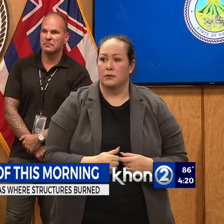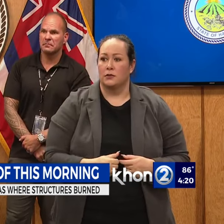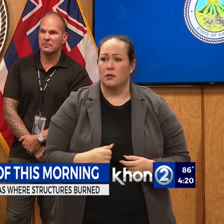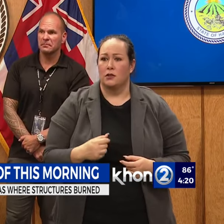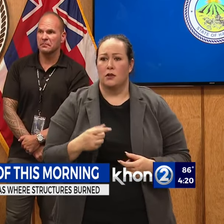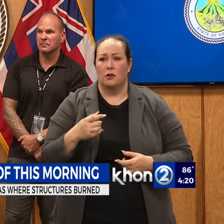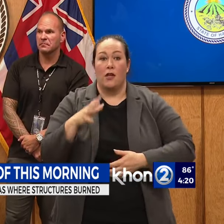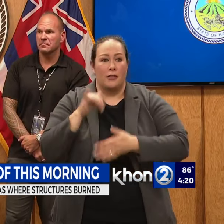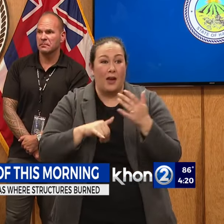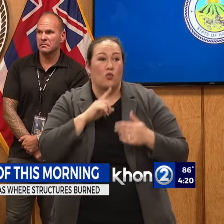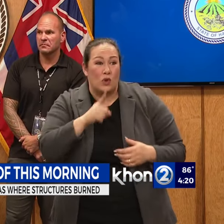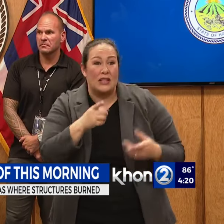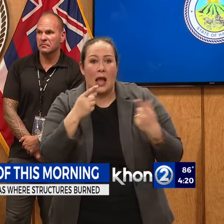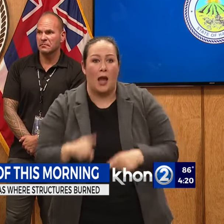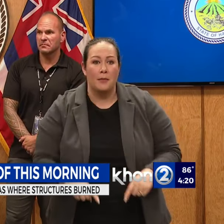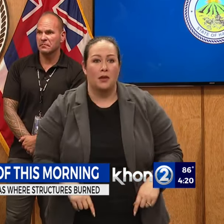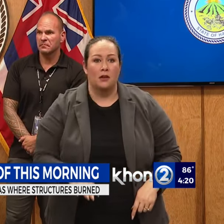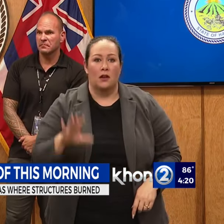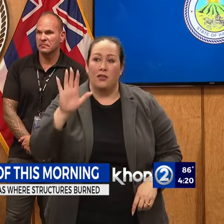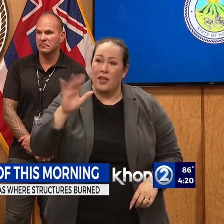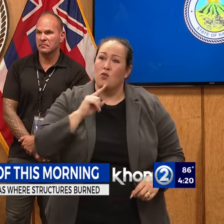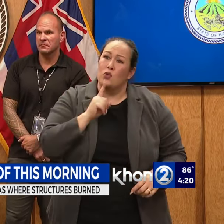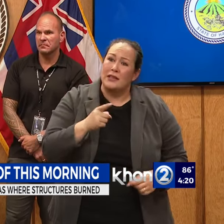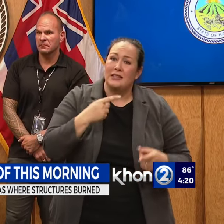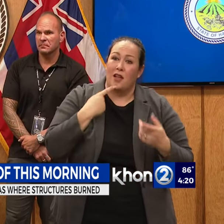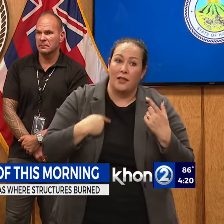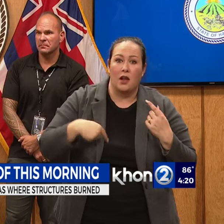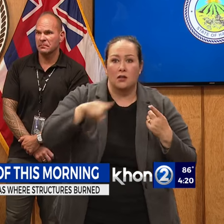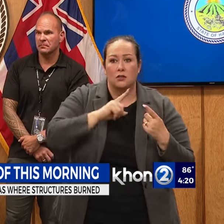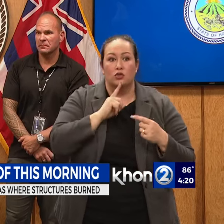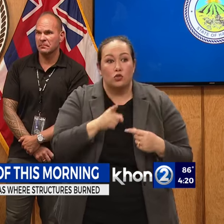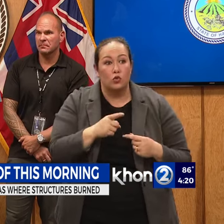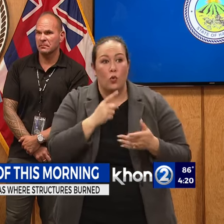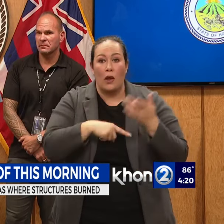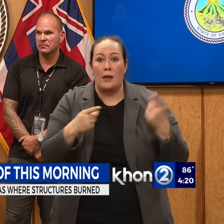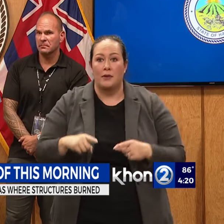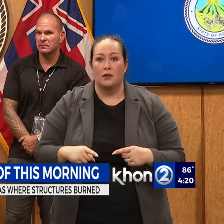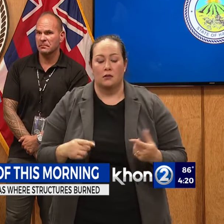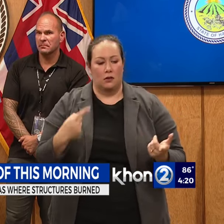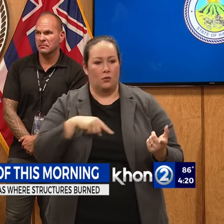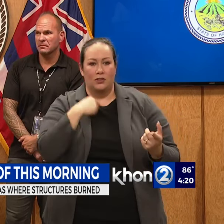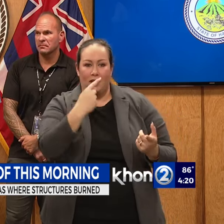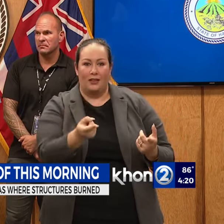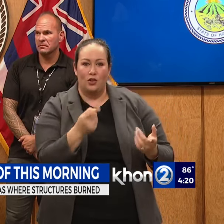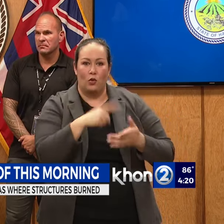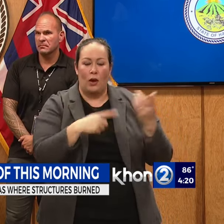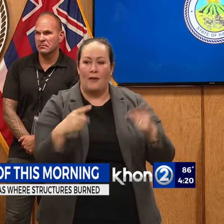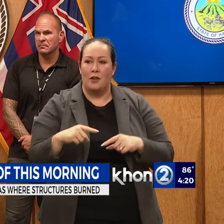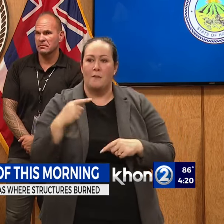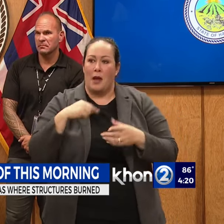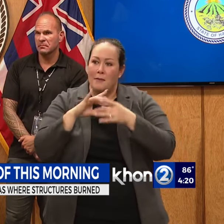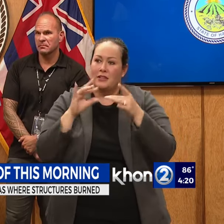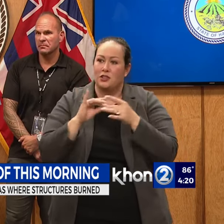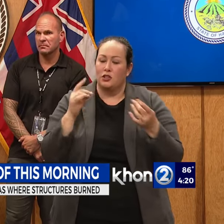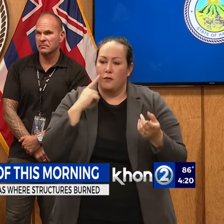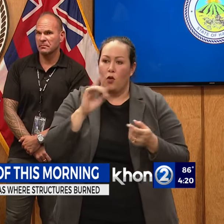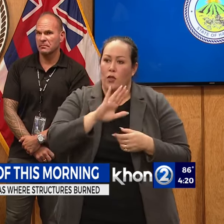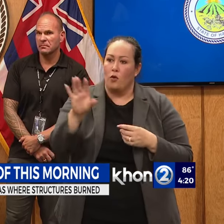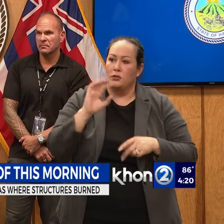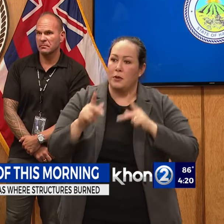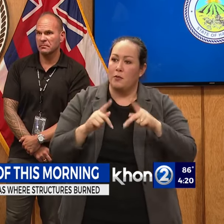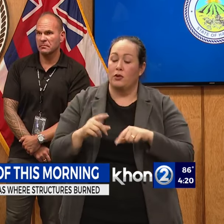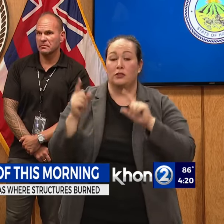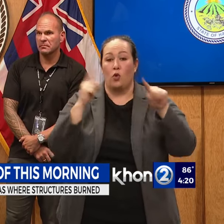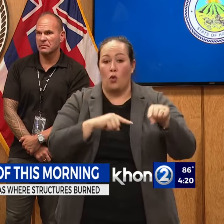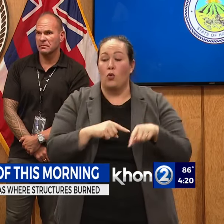Is that really what happened? Are they really telling us everything that happened? We're telling everything that happened. My message to those folks is go